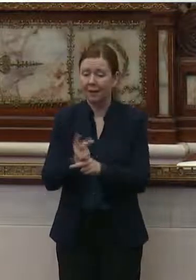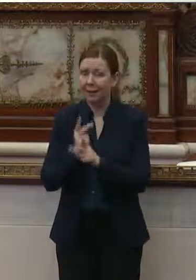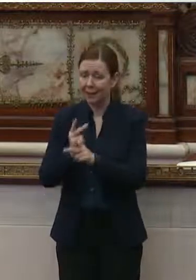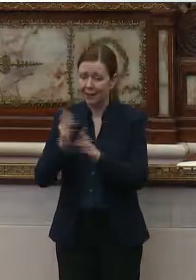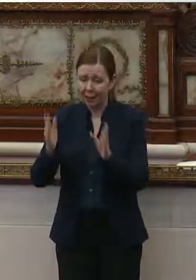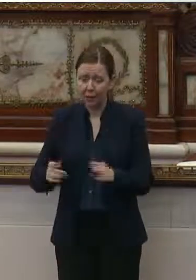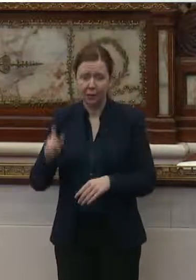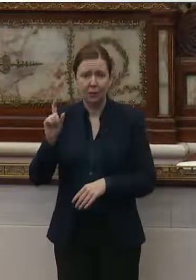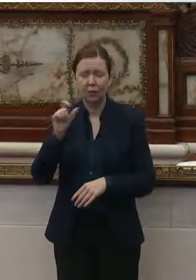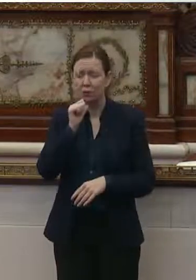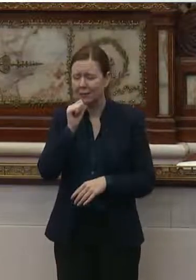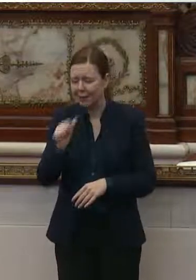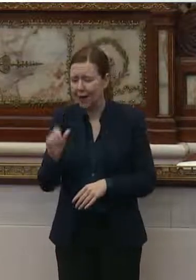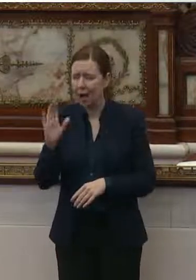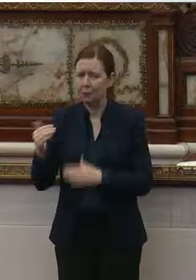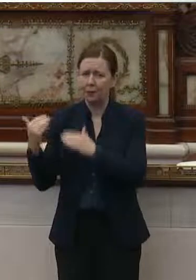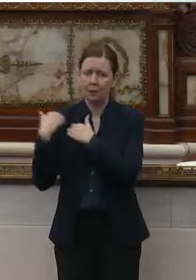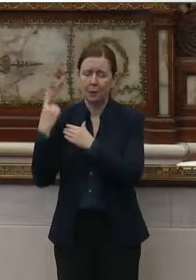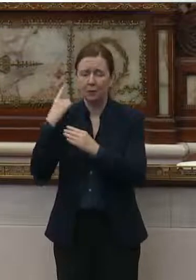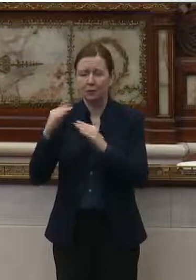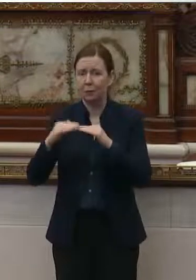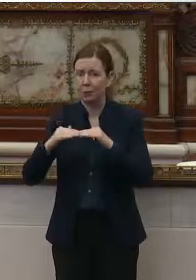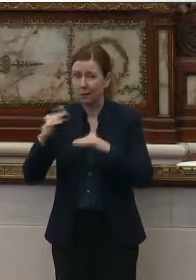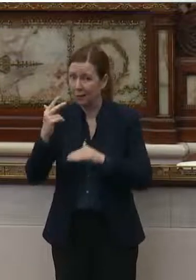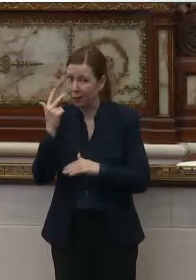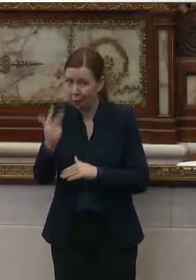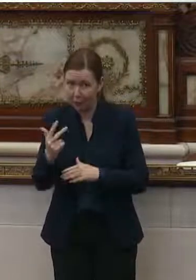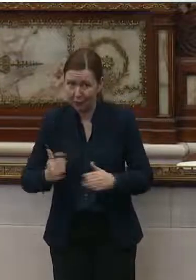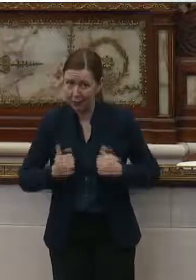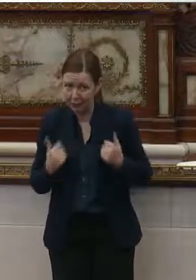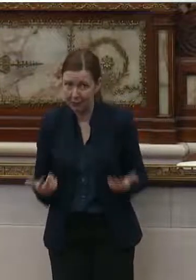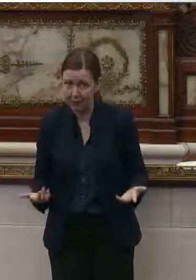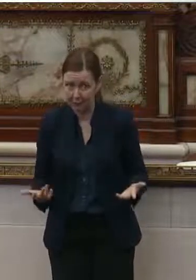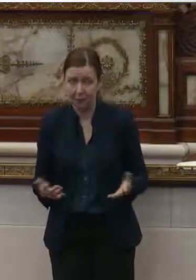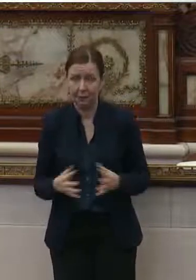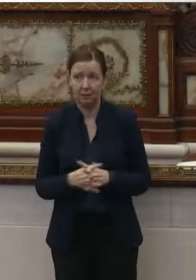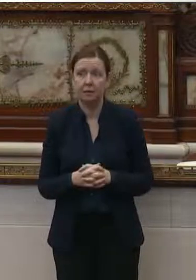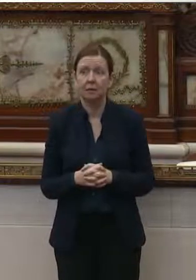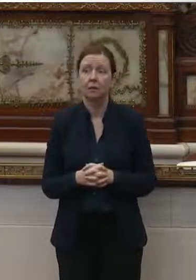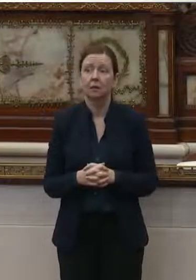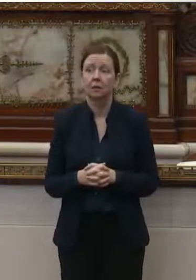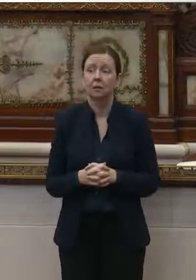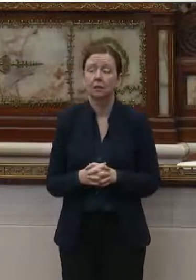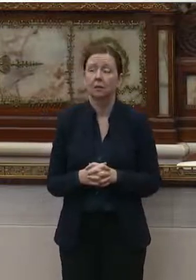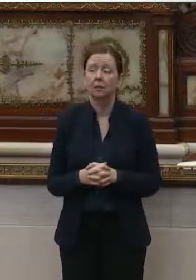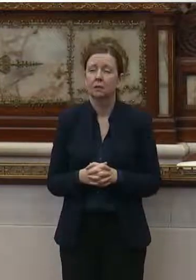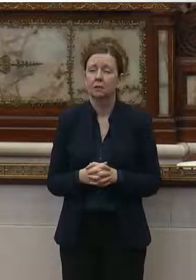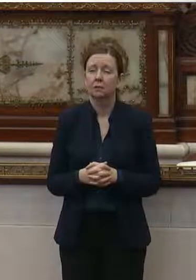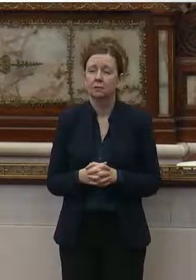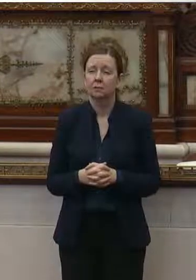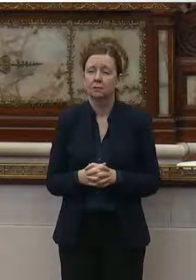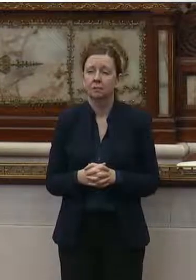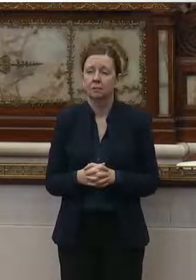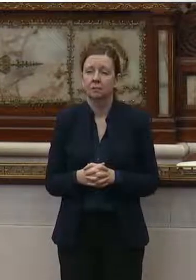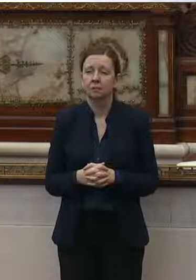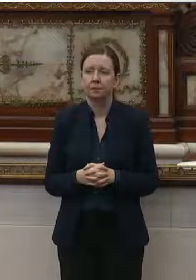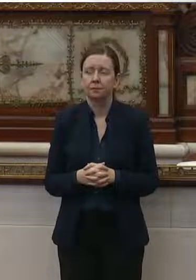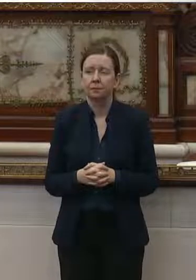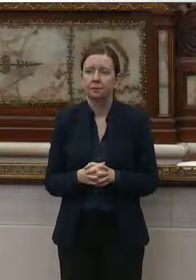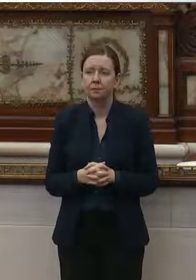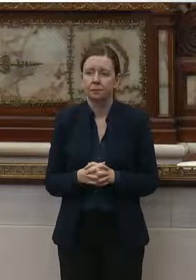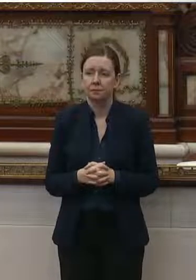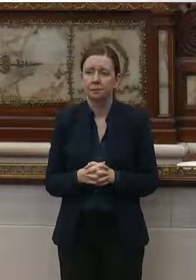responsible for more than three residents. I really feel that